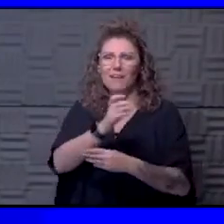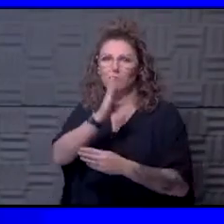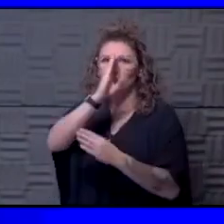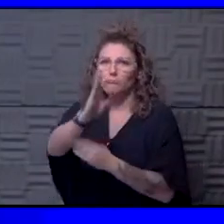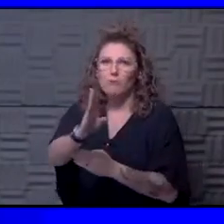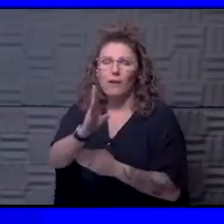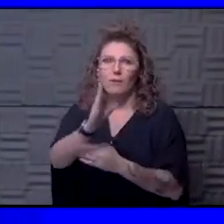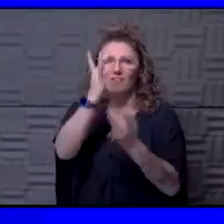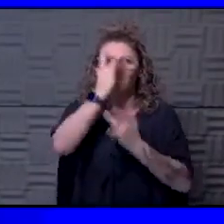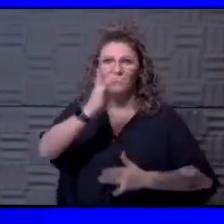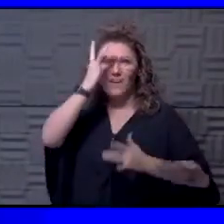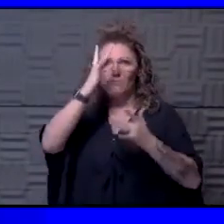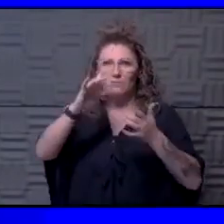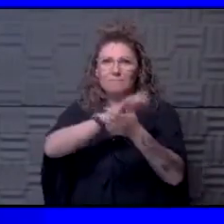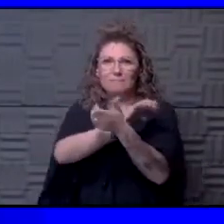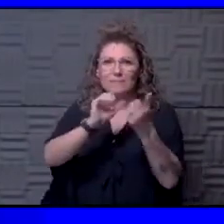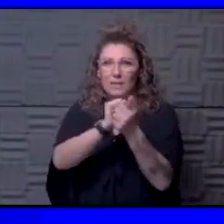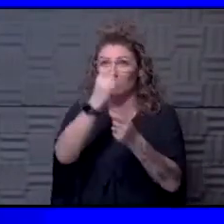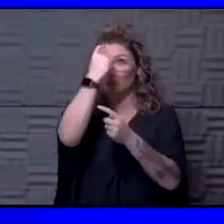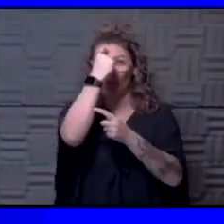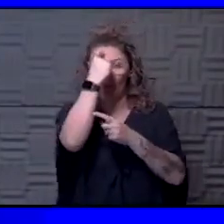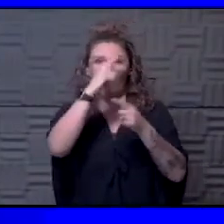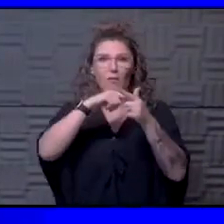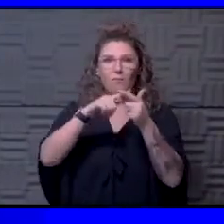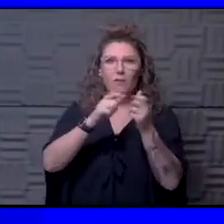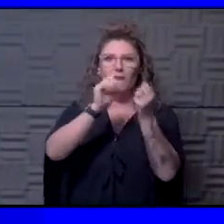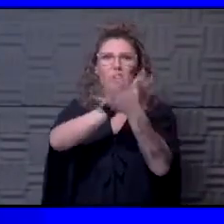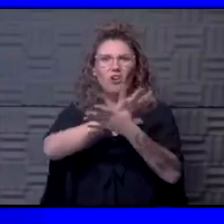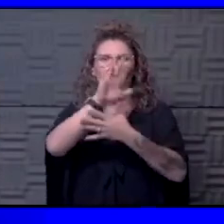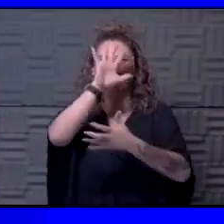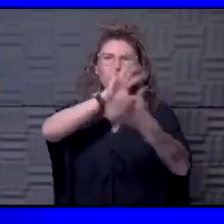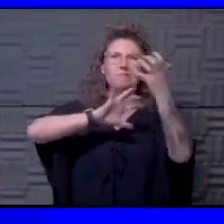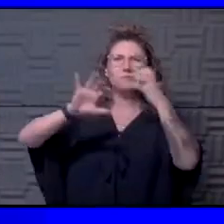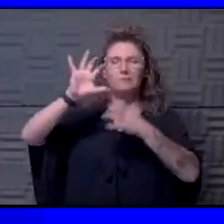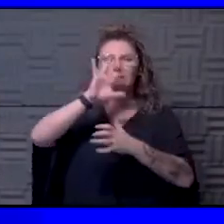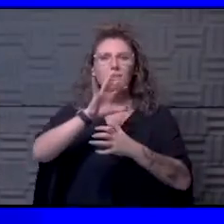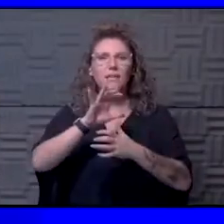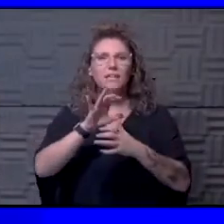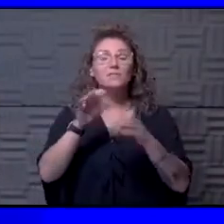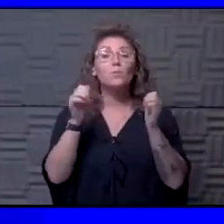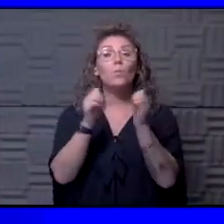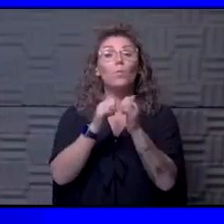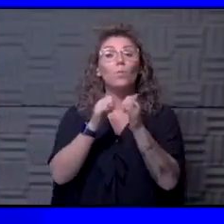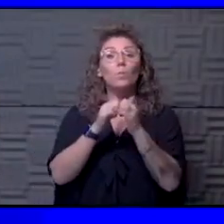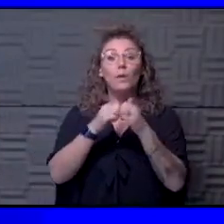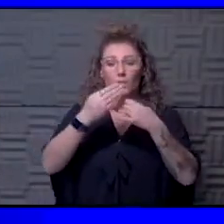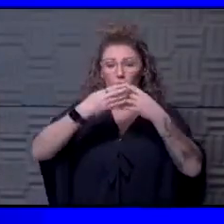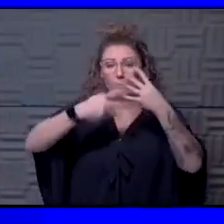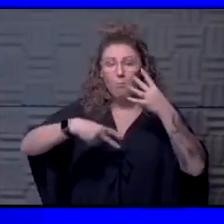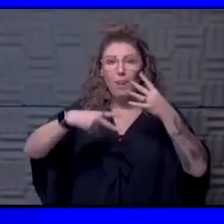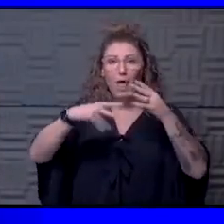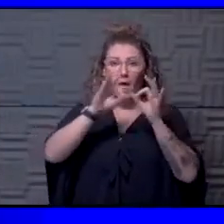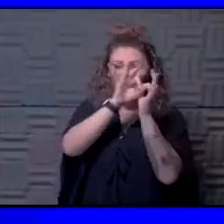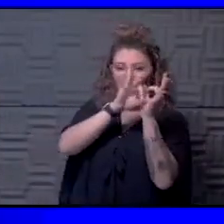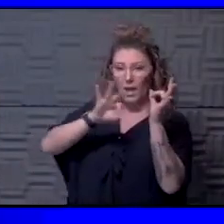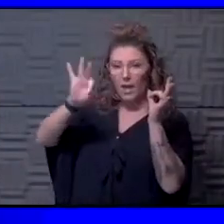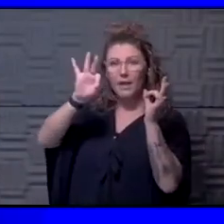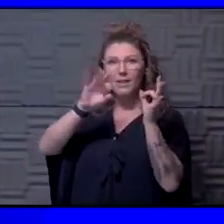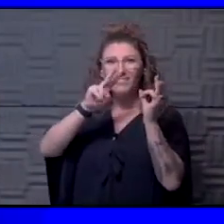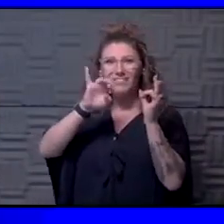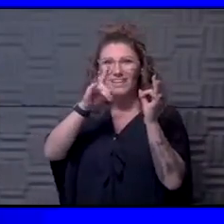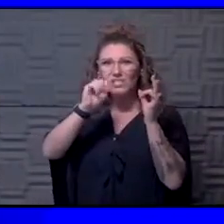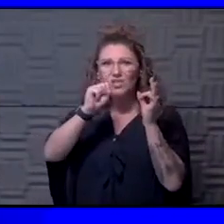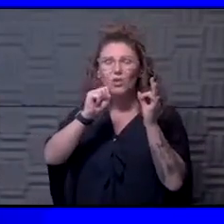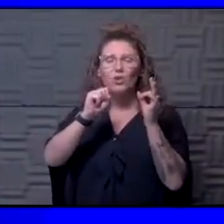damage to the brain causing that brain fog. And I think it has to do with the blood vessels. But also, you know, maybe